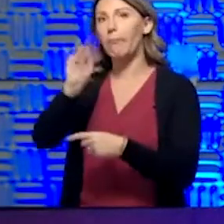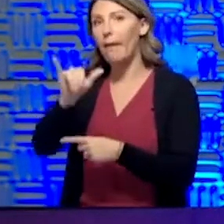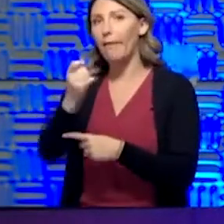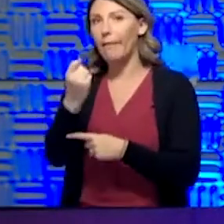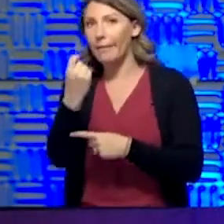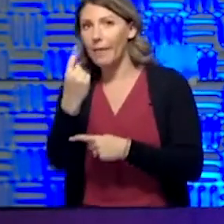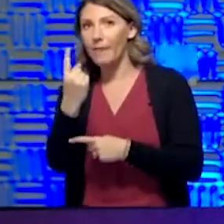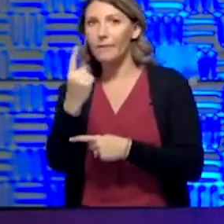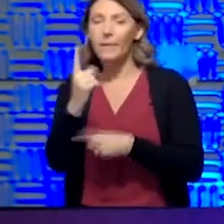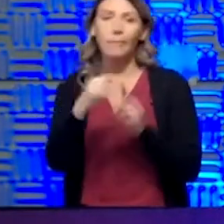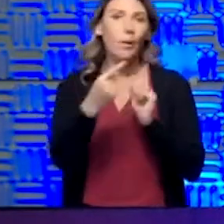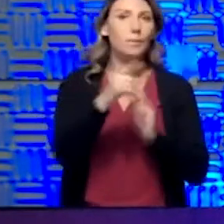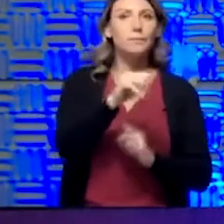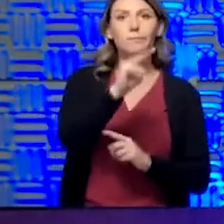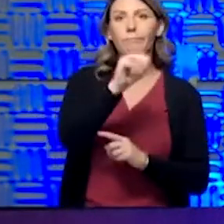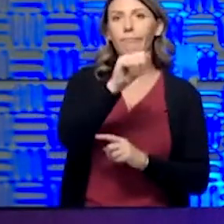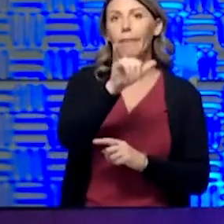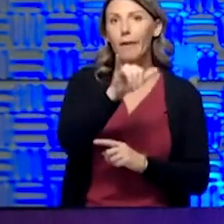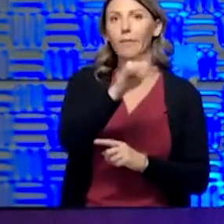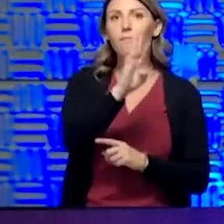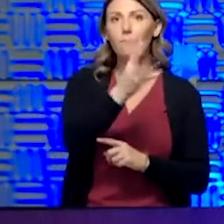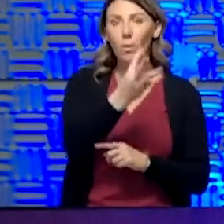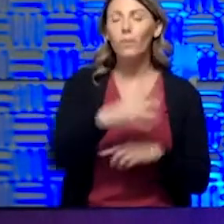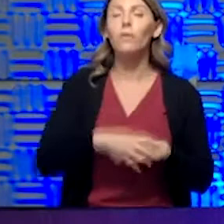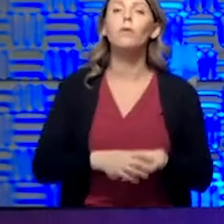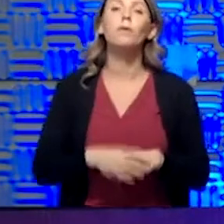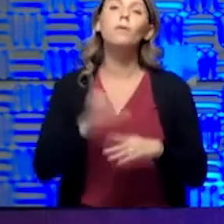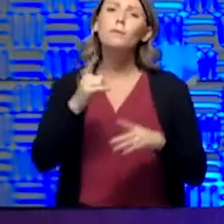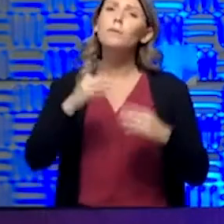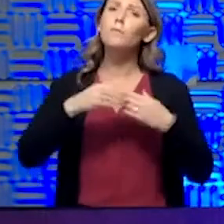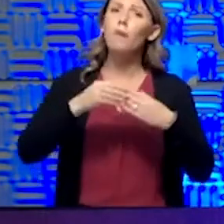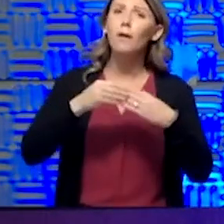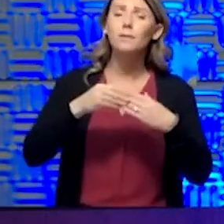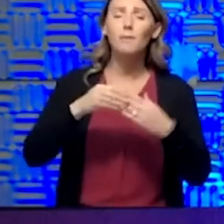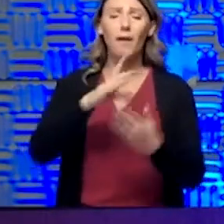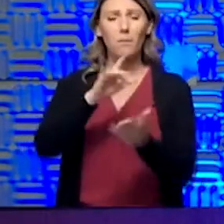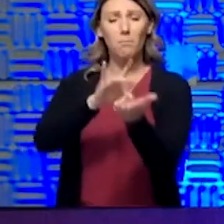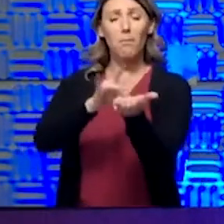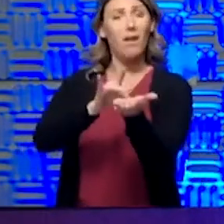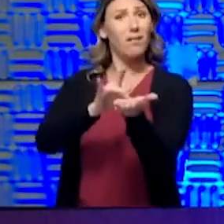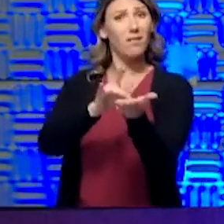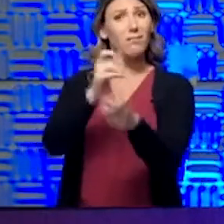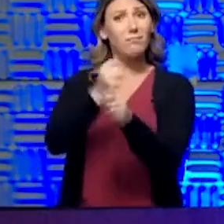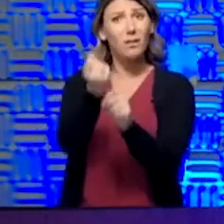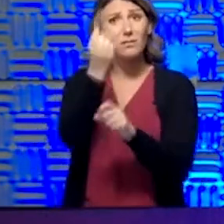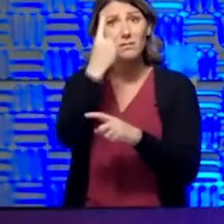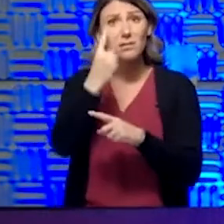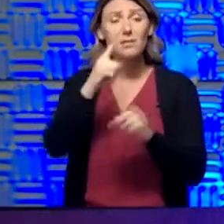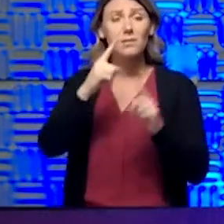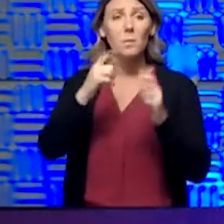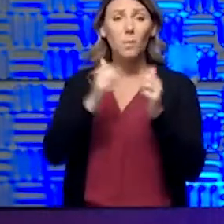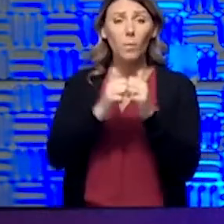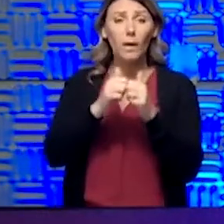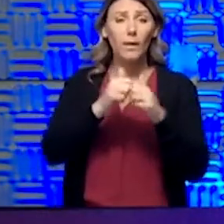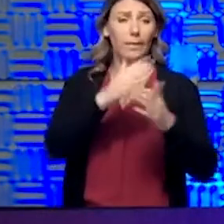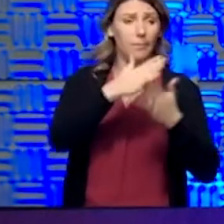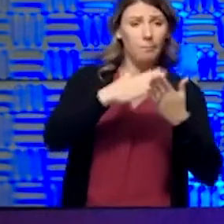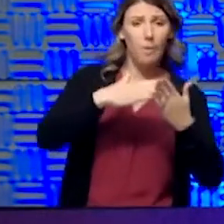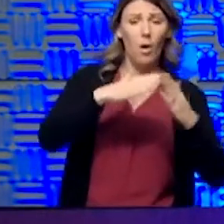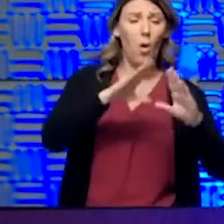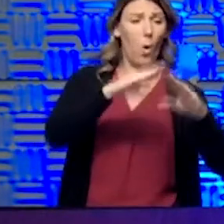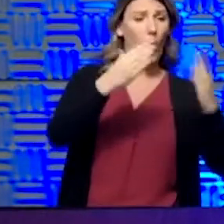So I think that there is flexibility. And I think medically it makes sense about the phased reopening, and it's cautious.